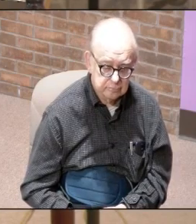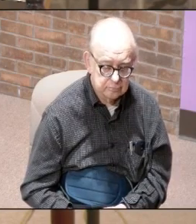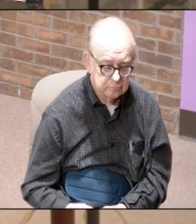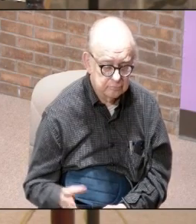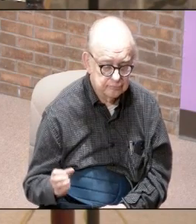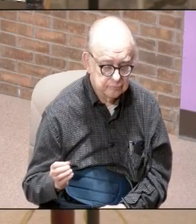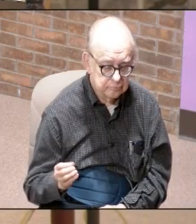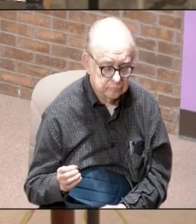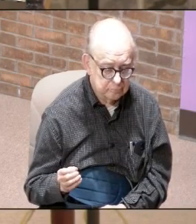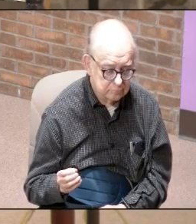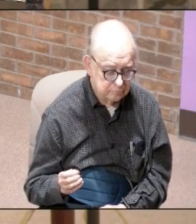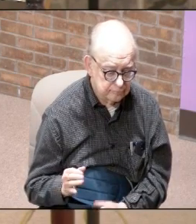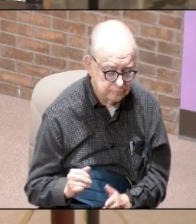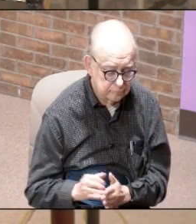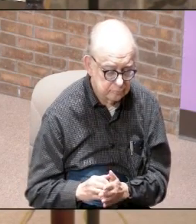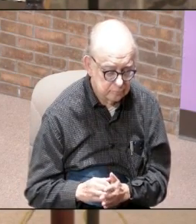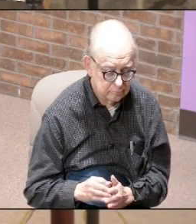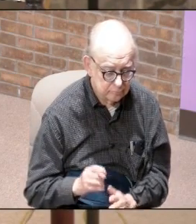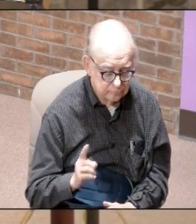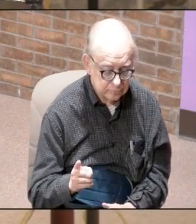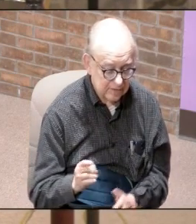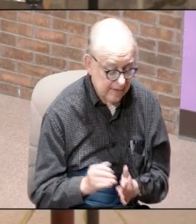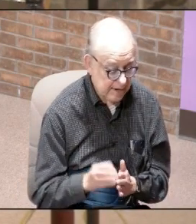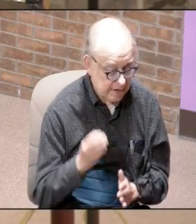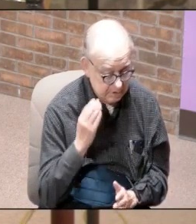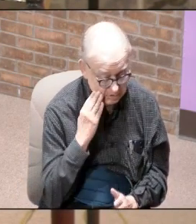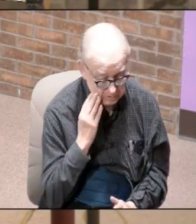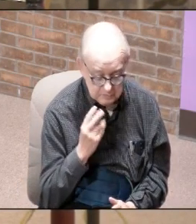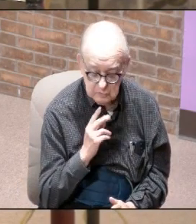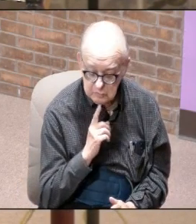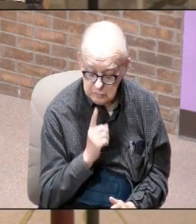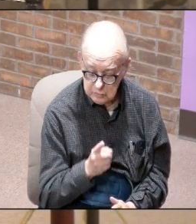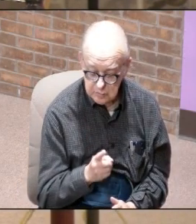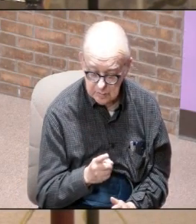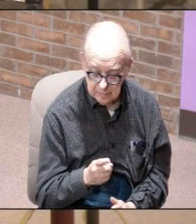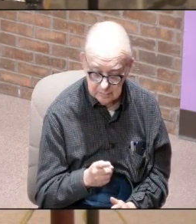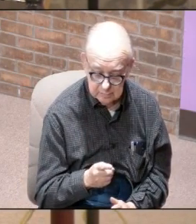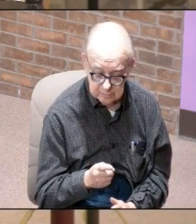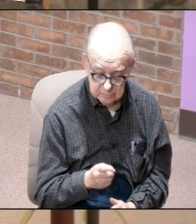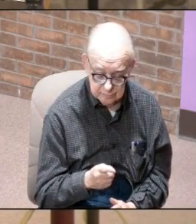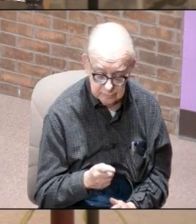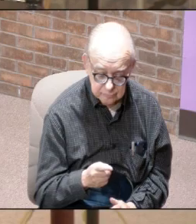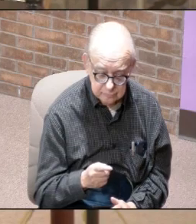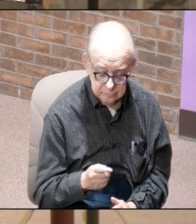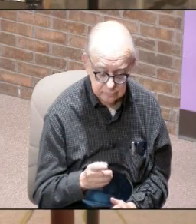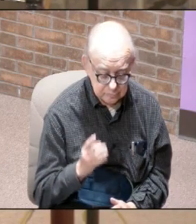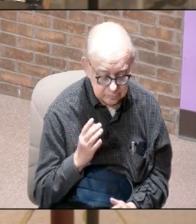and this one that he knew very well was sleeping